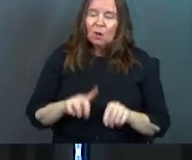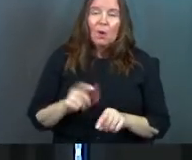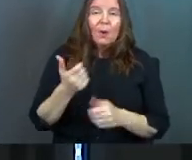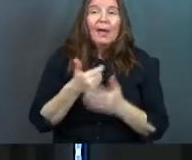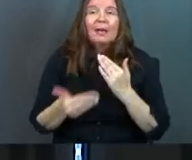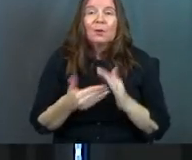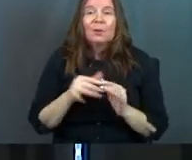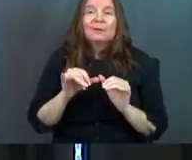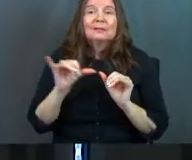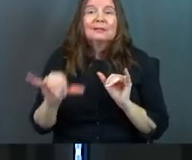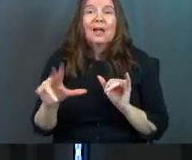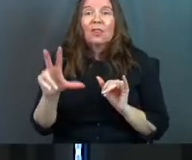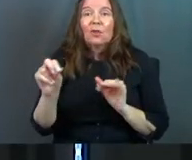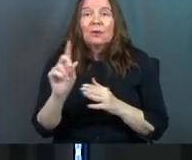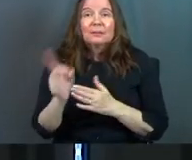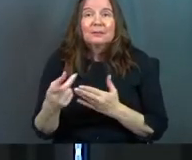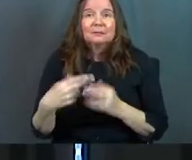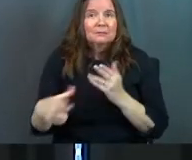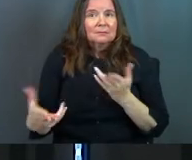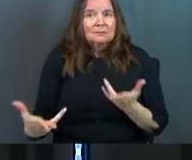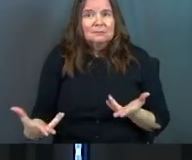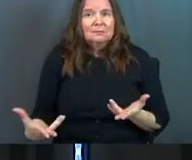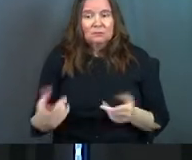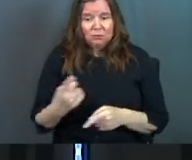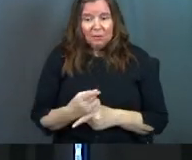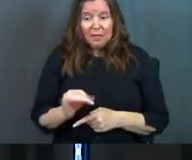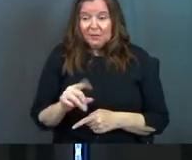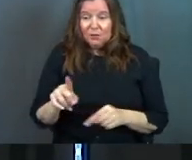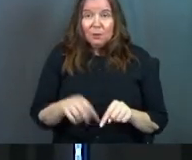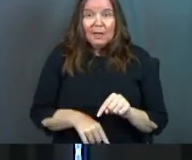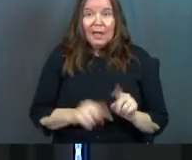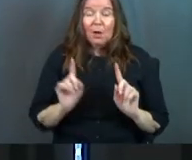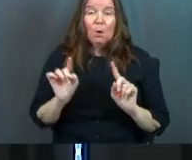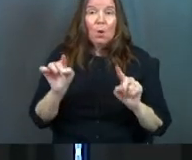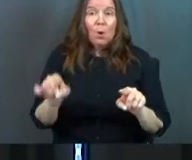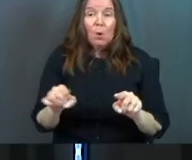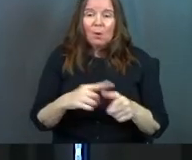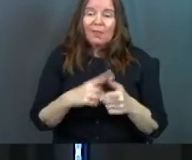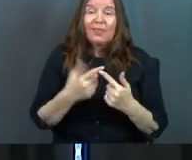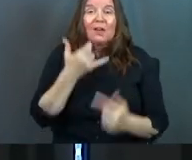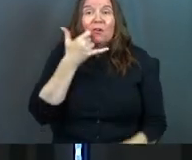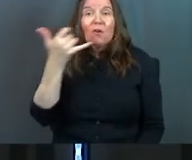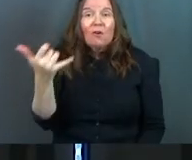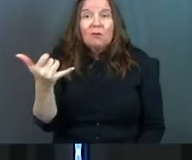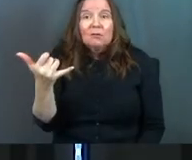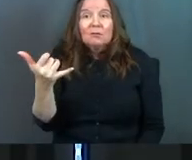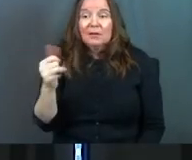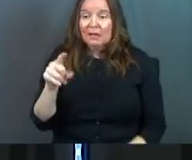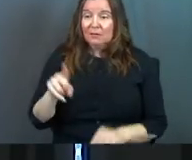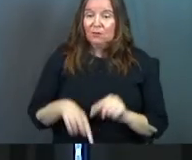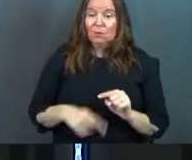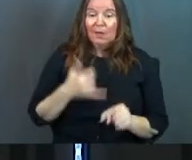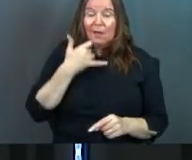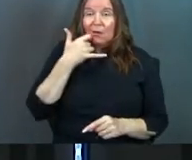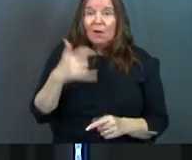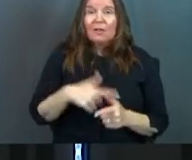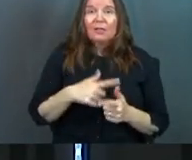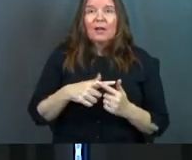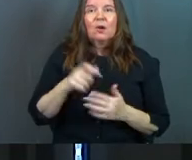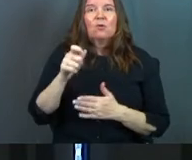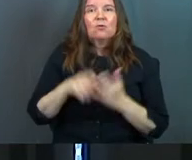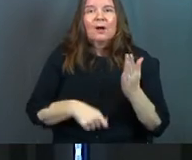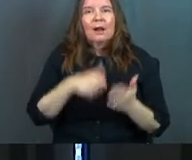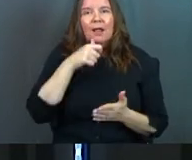go anyway. Spend 30 minutes. Right? Like, if you can't go, then call. And if you can't call,